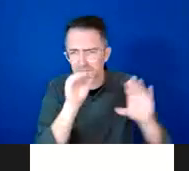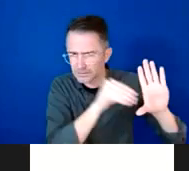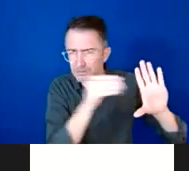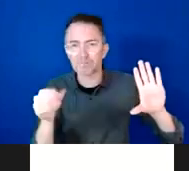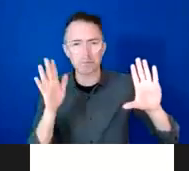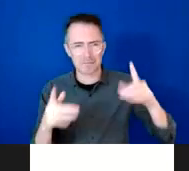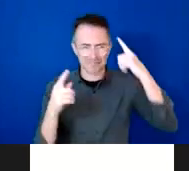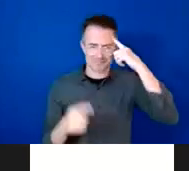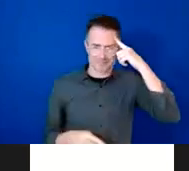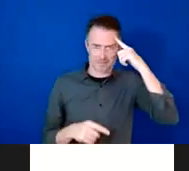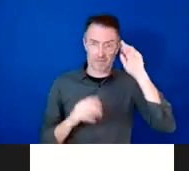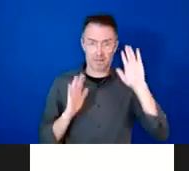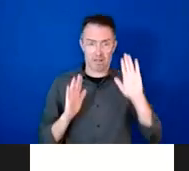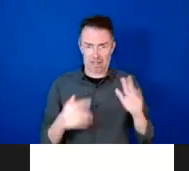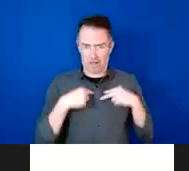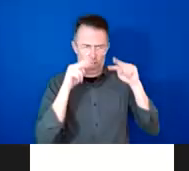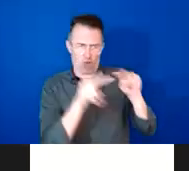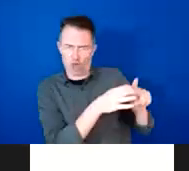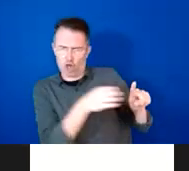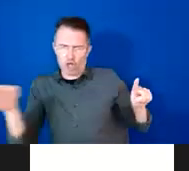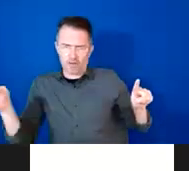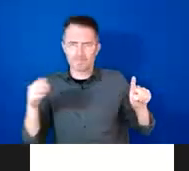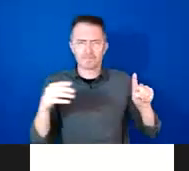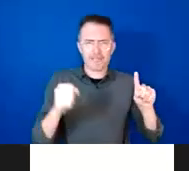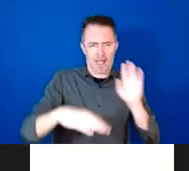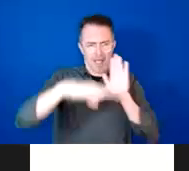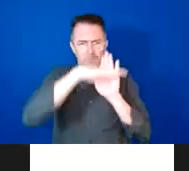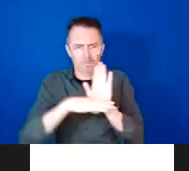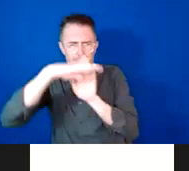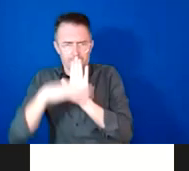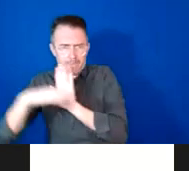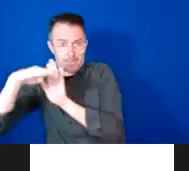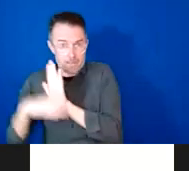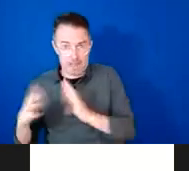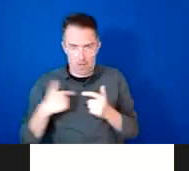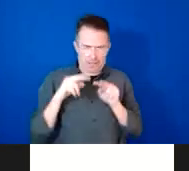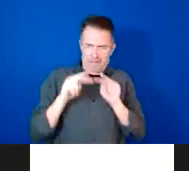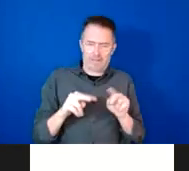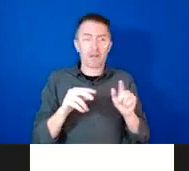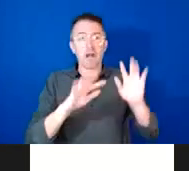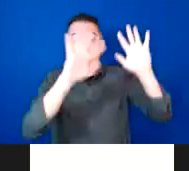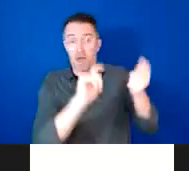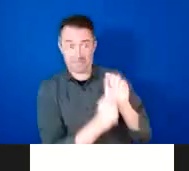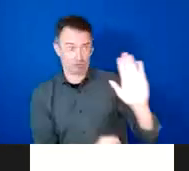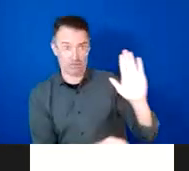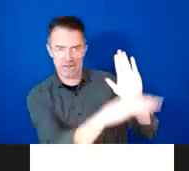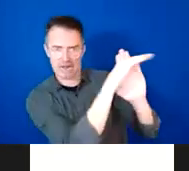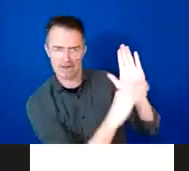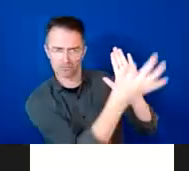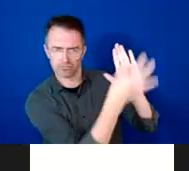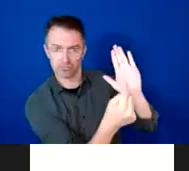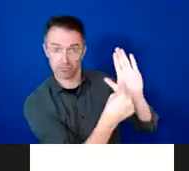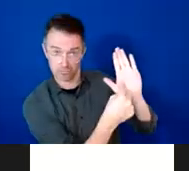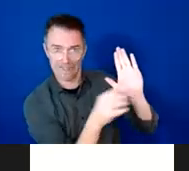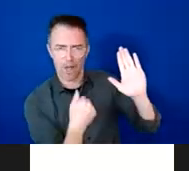finance for climate change have grown up around the demands of mitigation and they are not well suited to